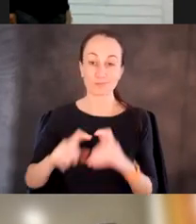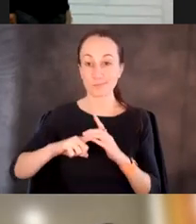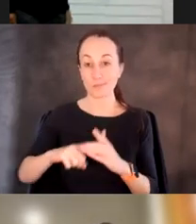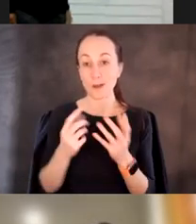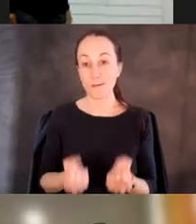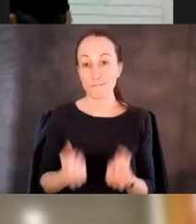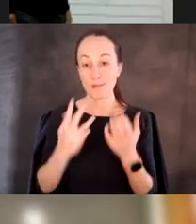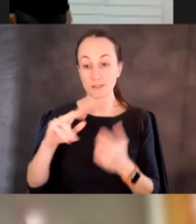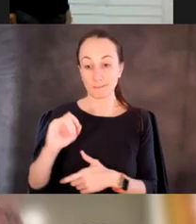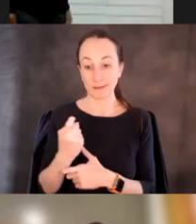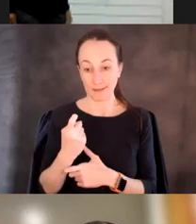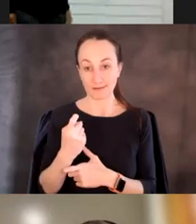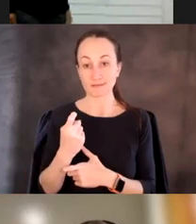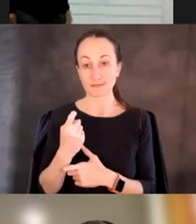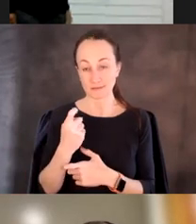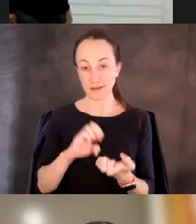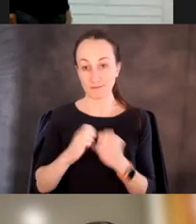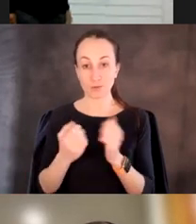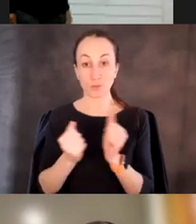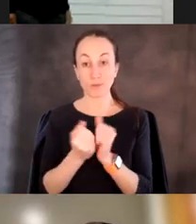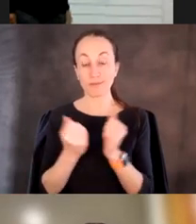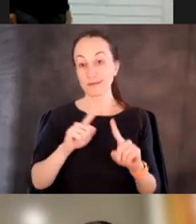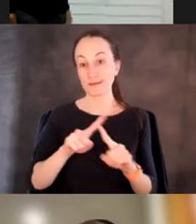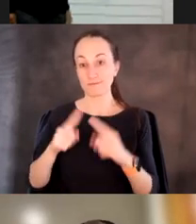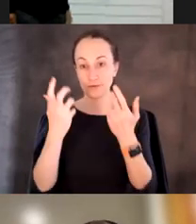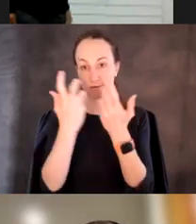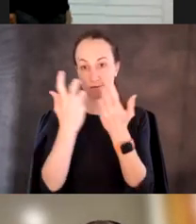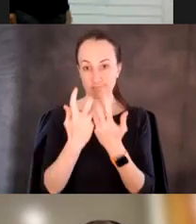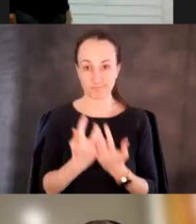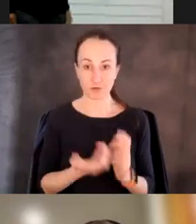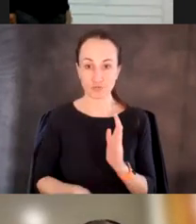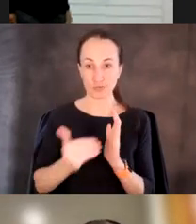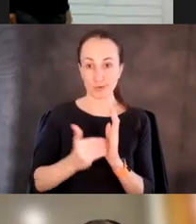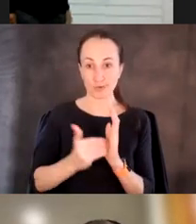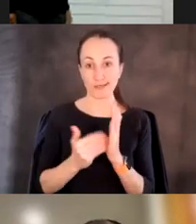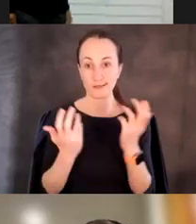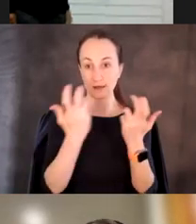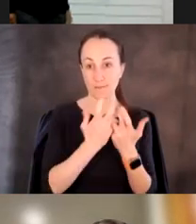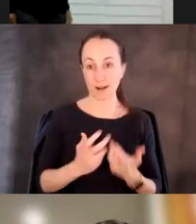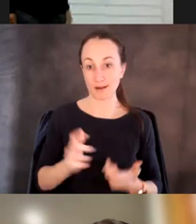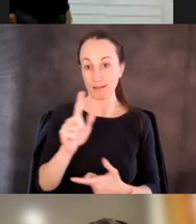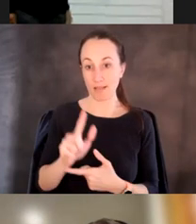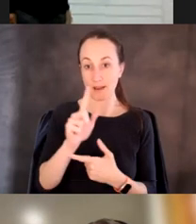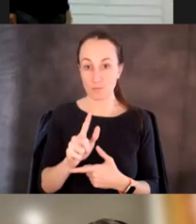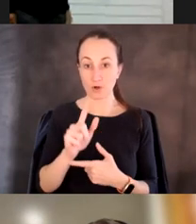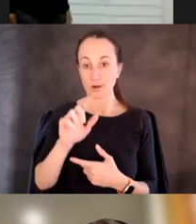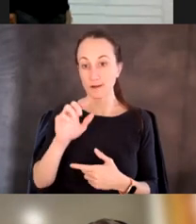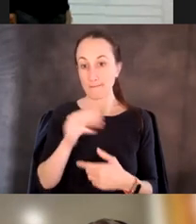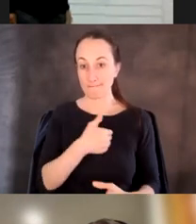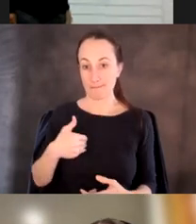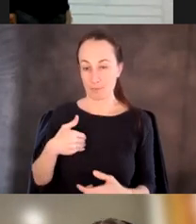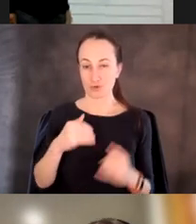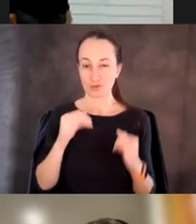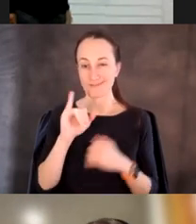evolutions with different combinations of, of recombined library members in particular. And so I think there's, uh,